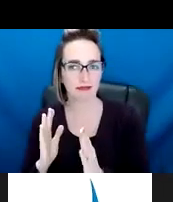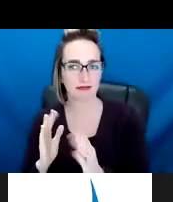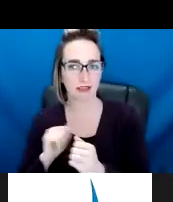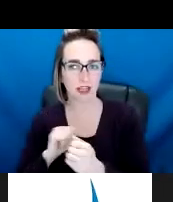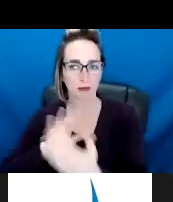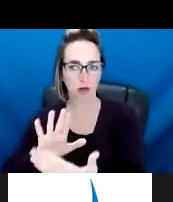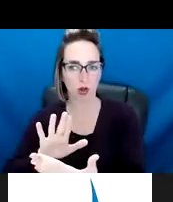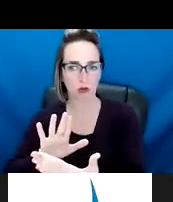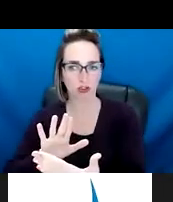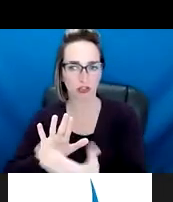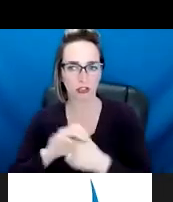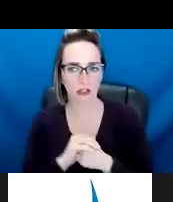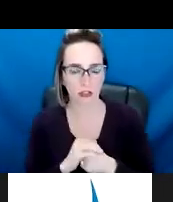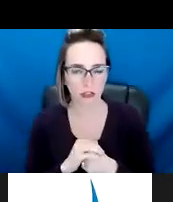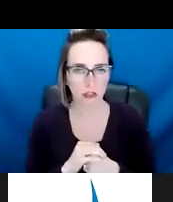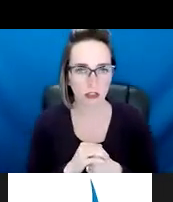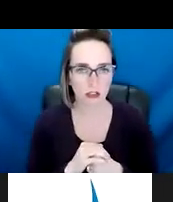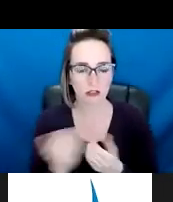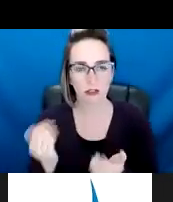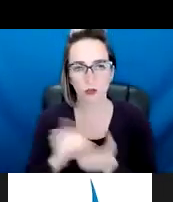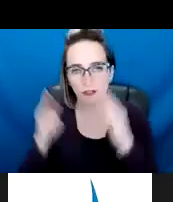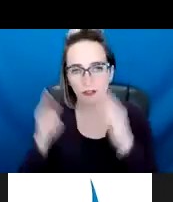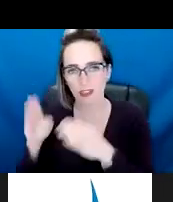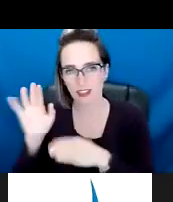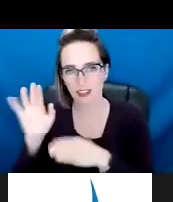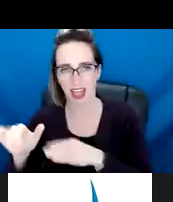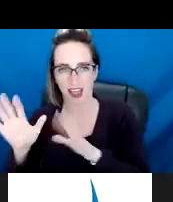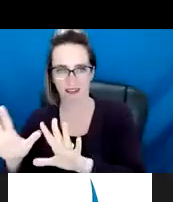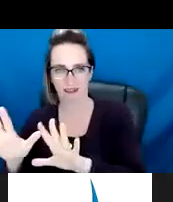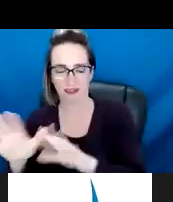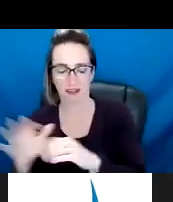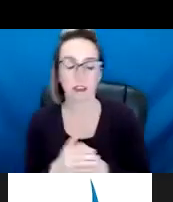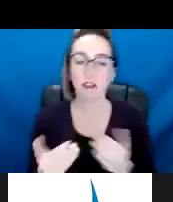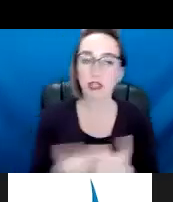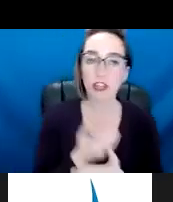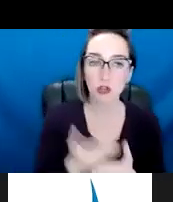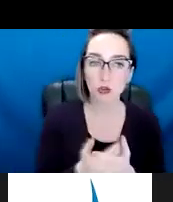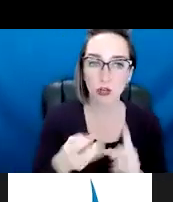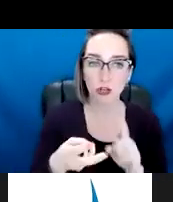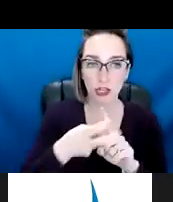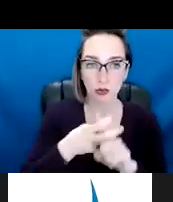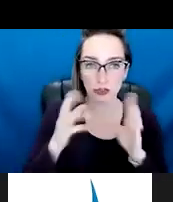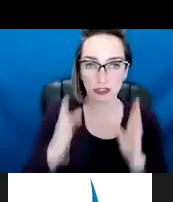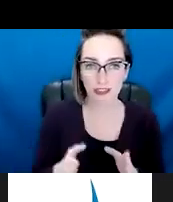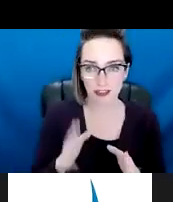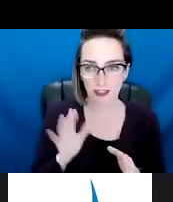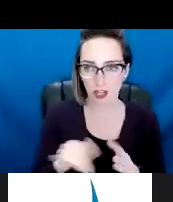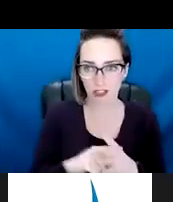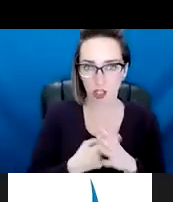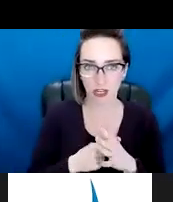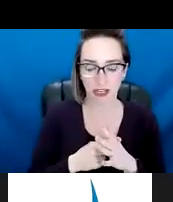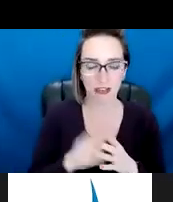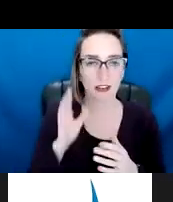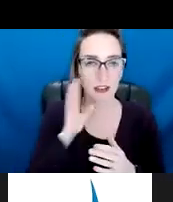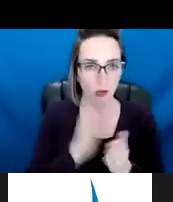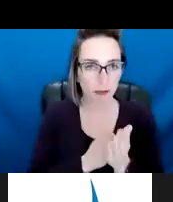refocus on that. So our, our new cadet or new recruits that start, uh, will go through, um, a kind of